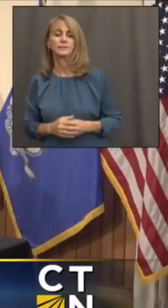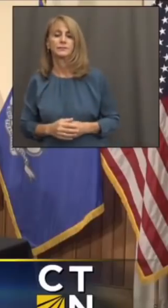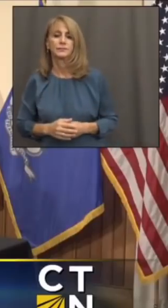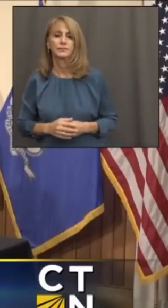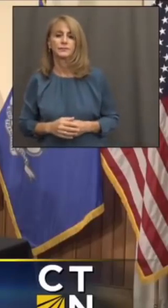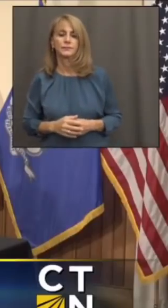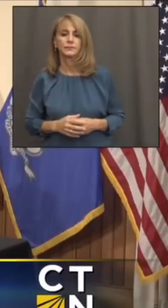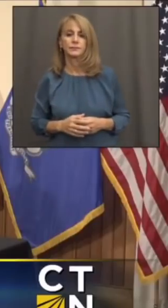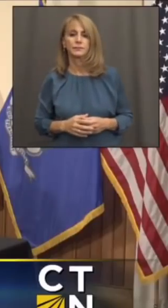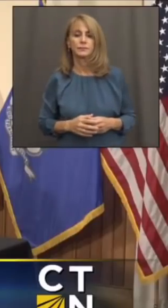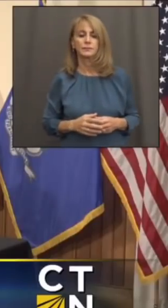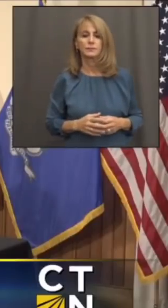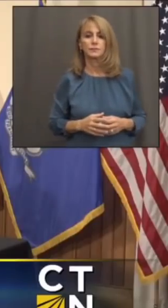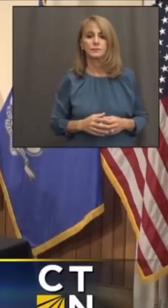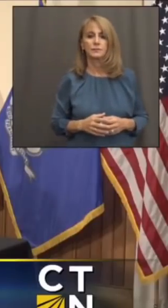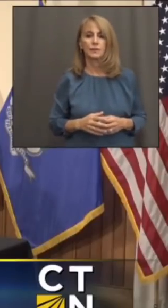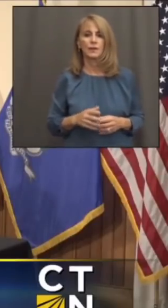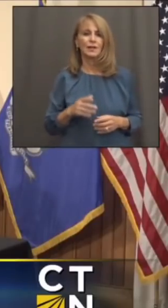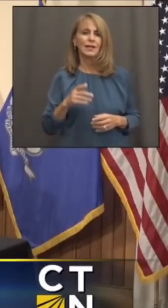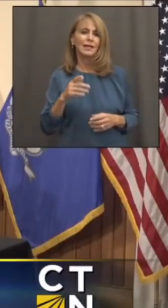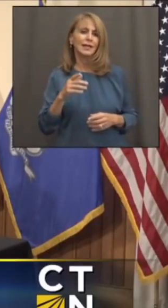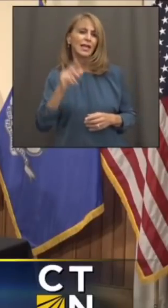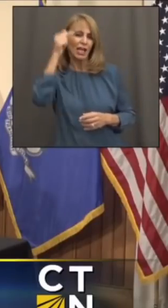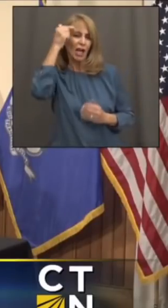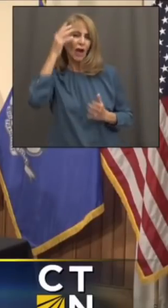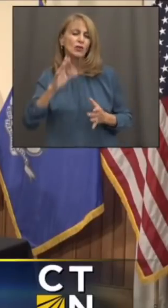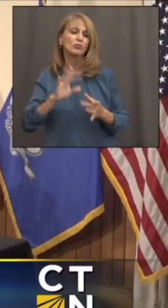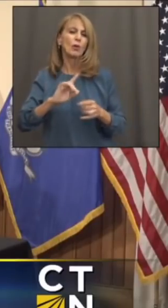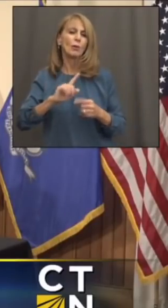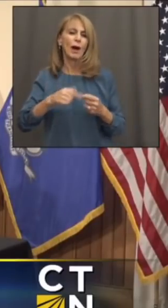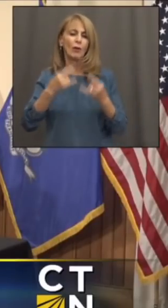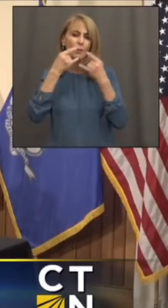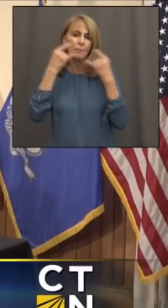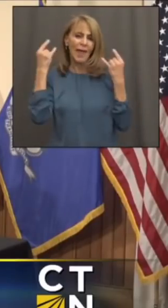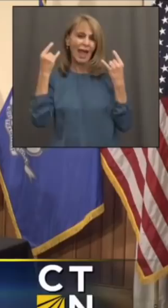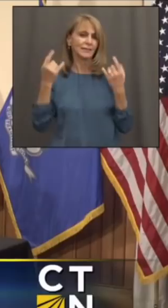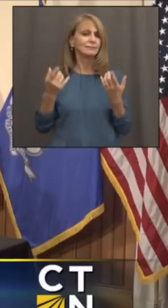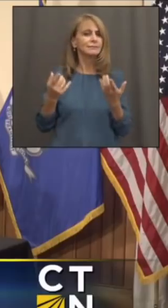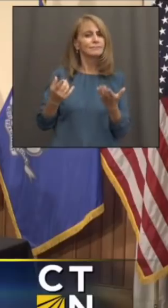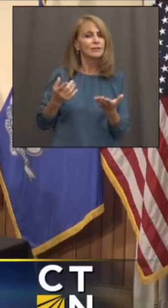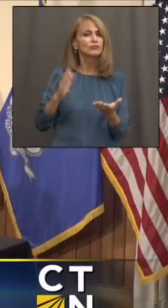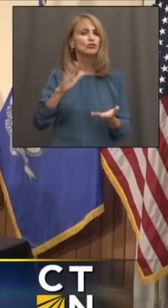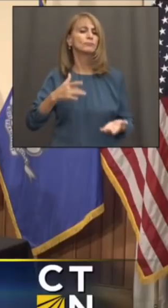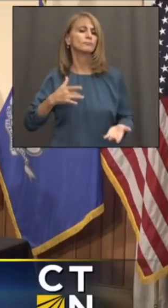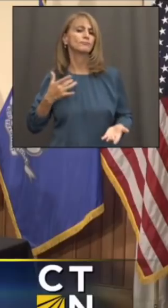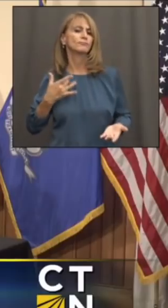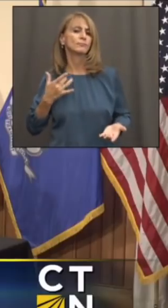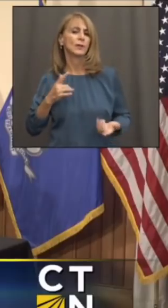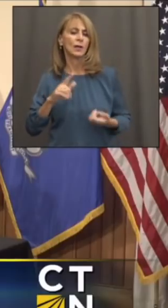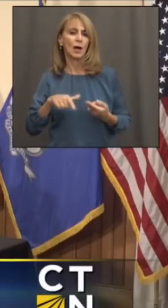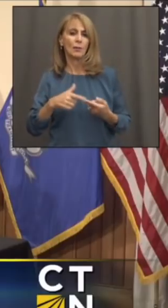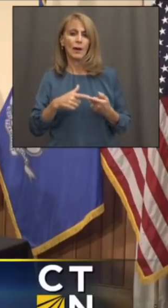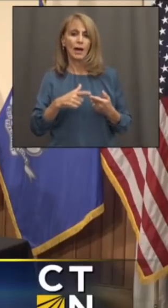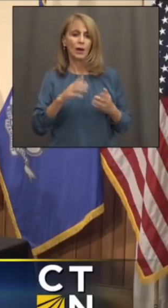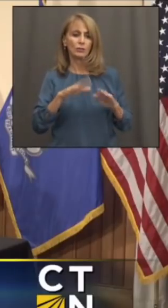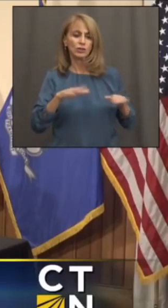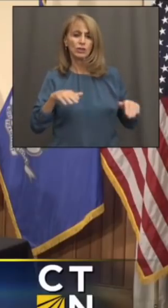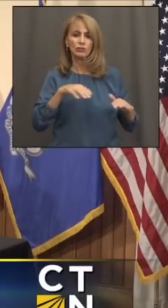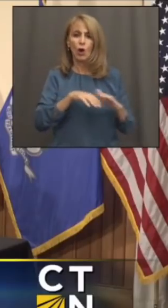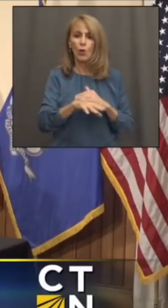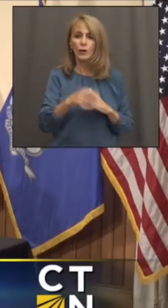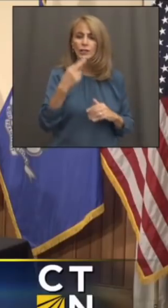talking about your instinct on the mask mandate. What's your instinct about the impact of kids in restaurants